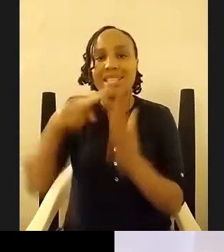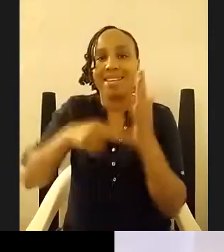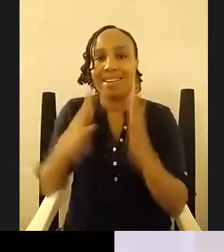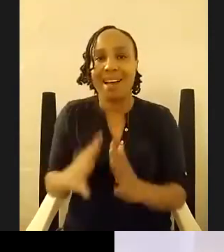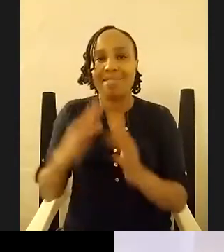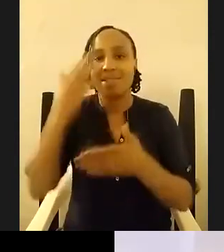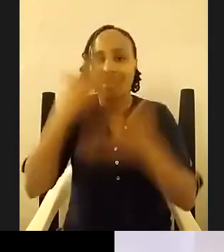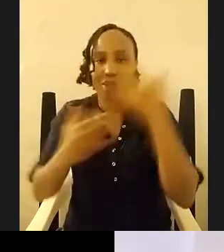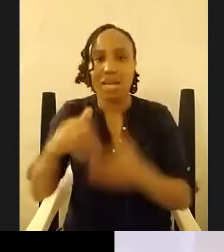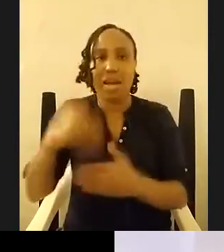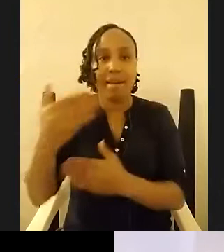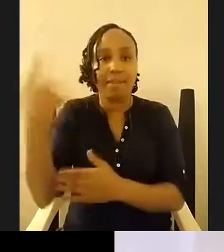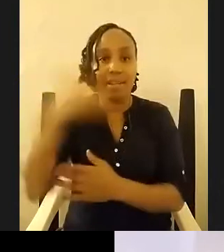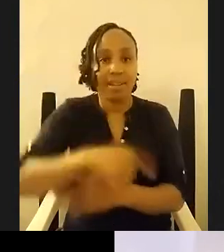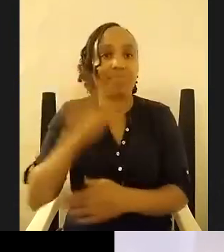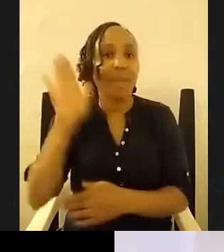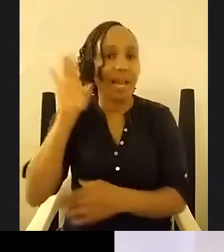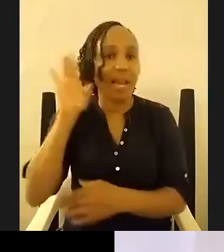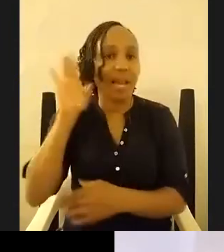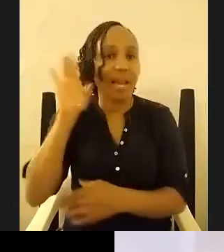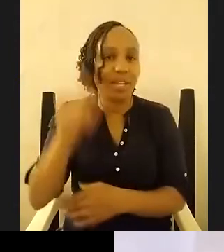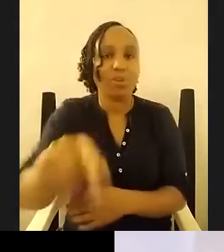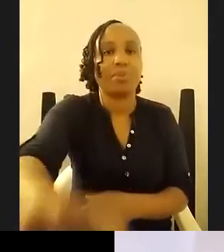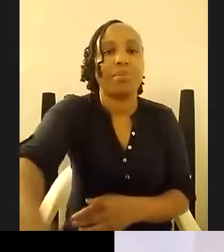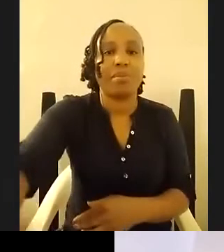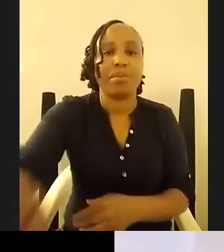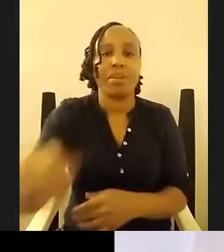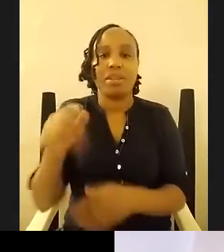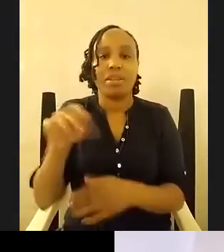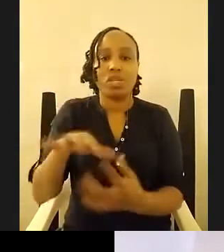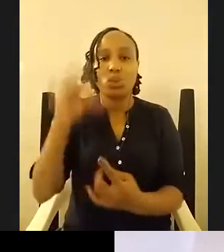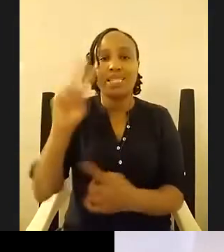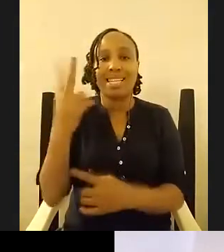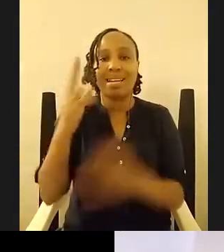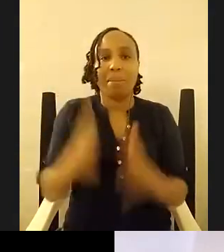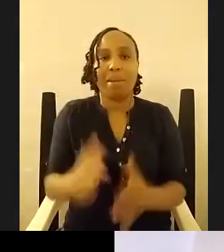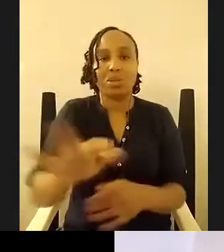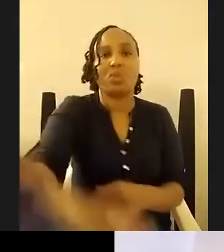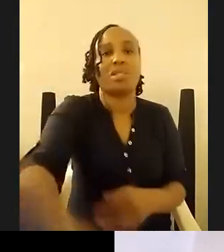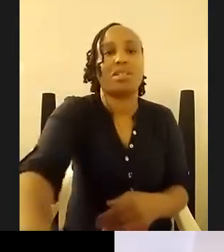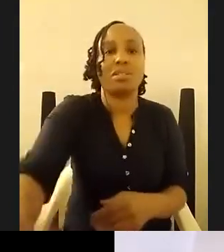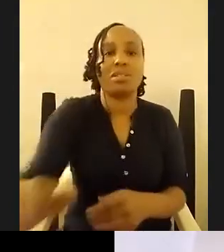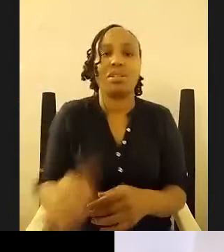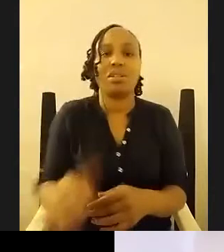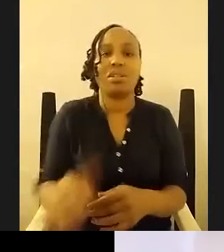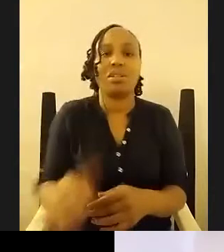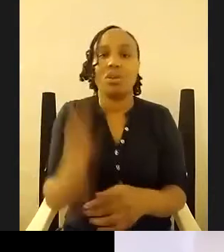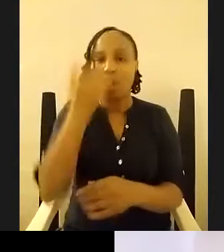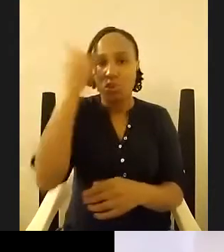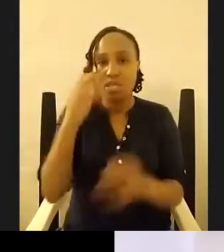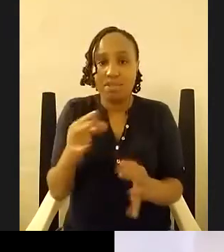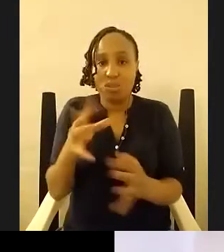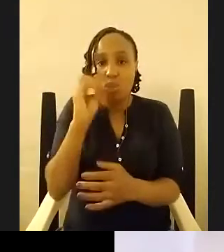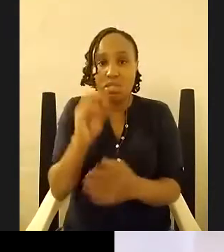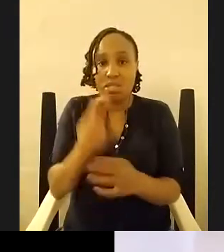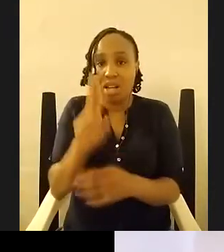you yeah they get to choose second person stories and i i can't explain it because if it were up to me i would ban second